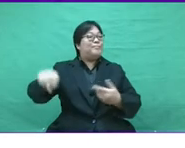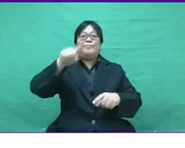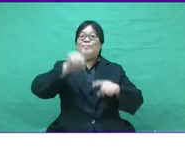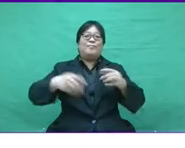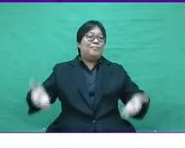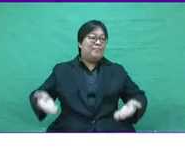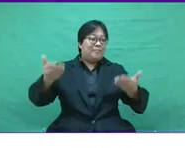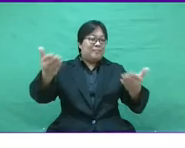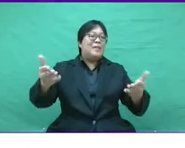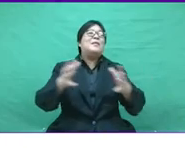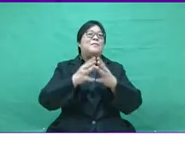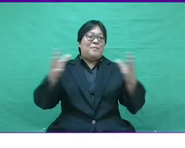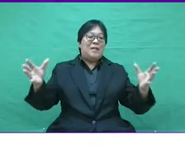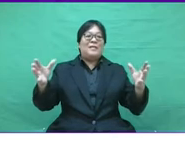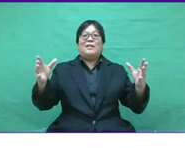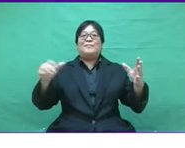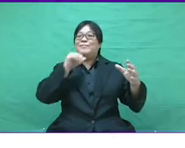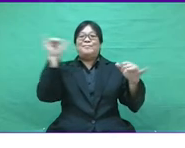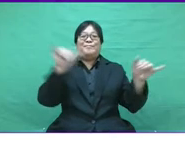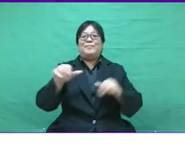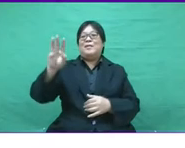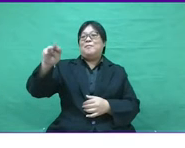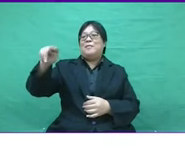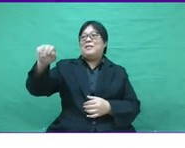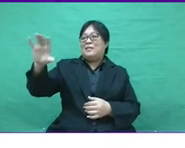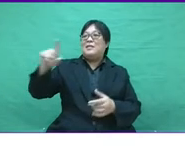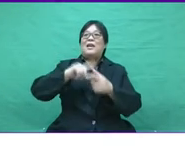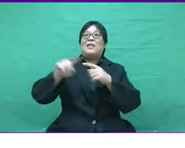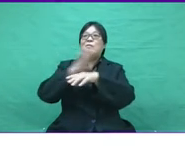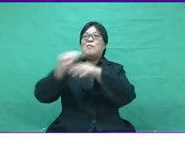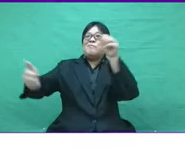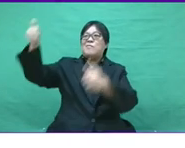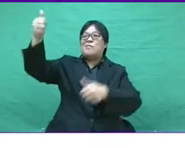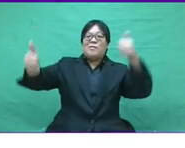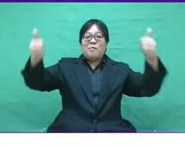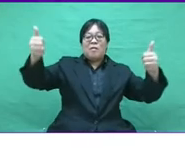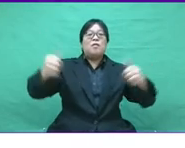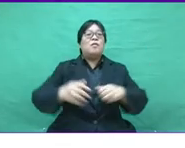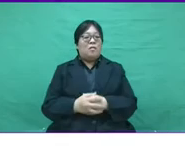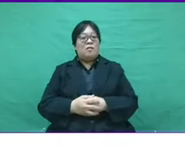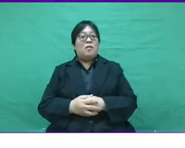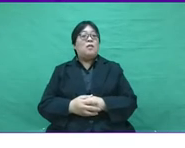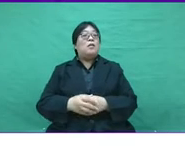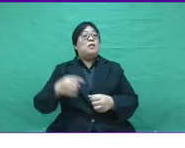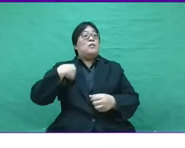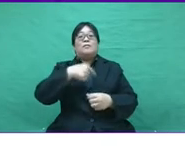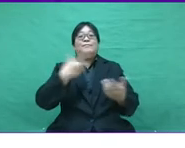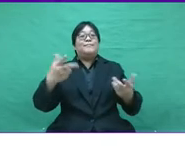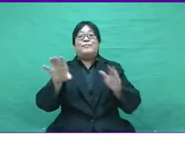While SME may not be able to offer as much as multinational or entrepreneur,